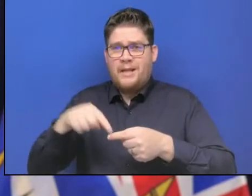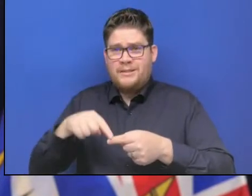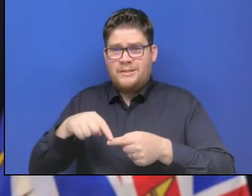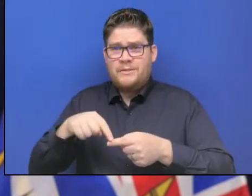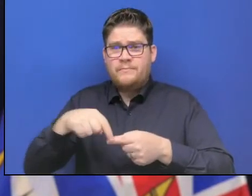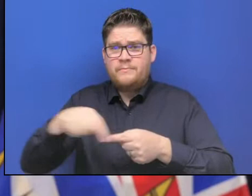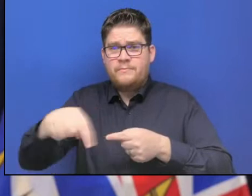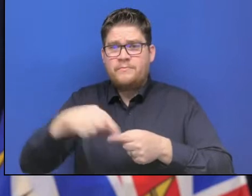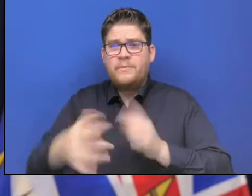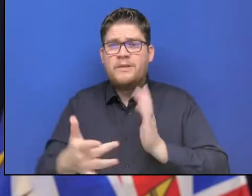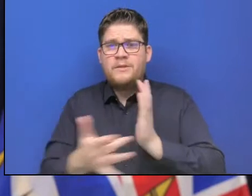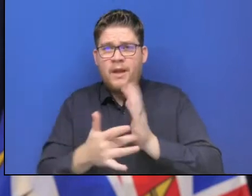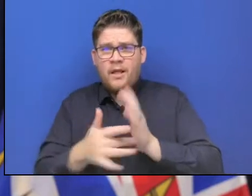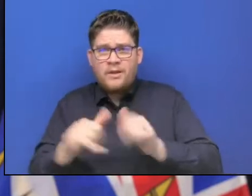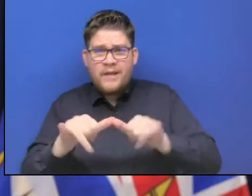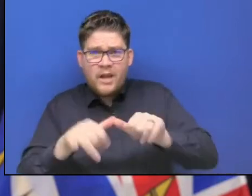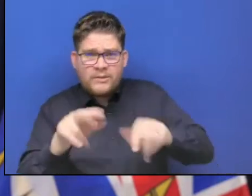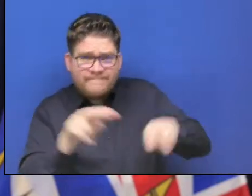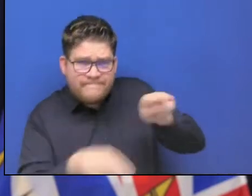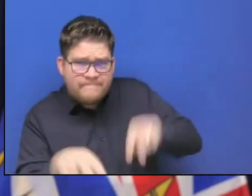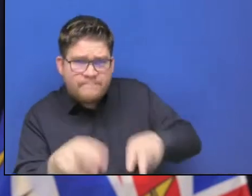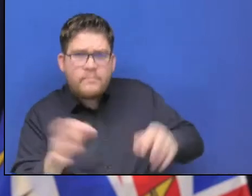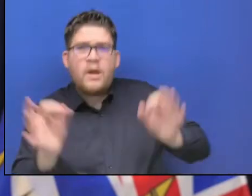is safe for travel and it will open